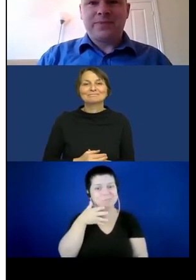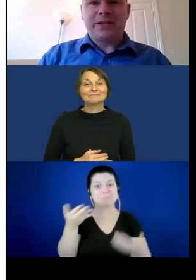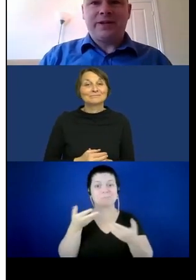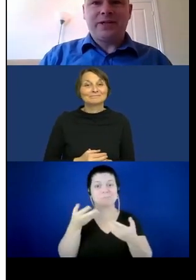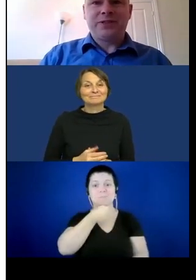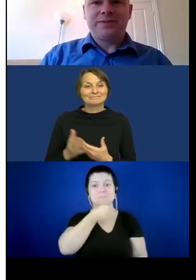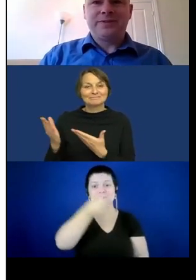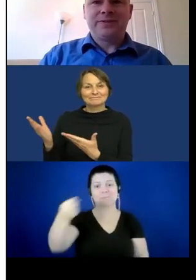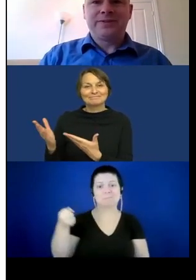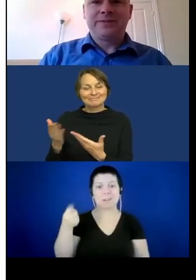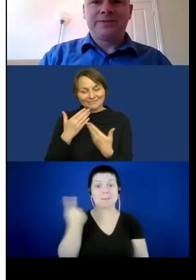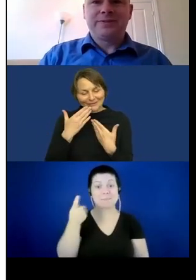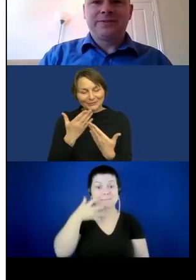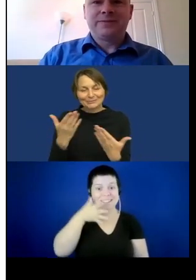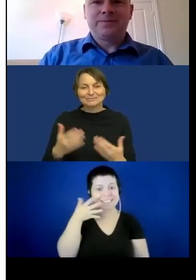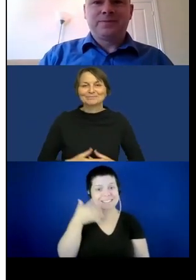Thank you very much.